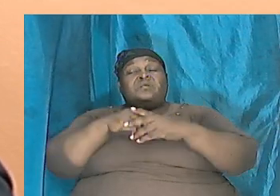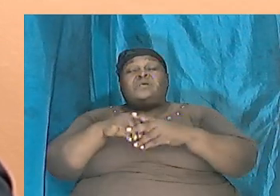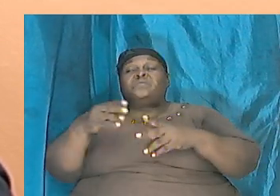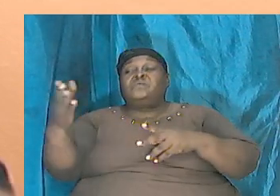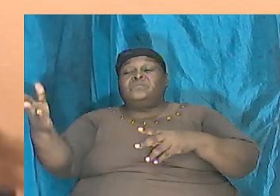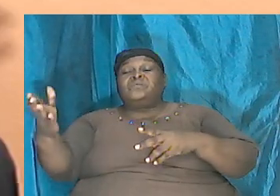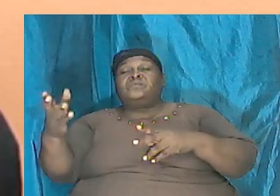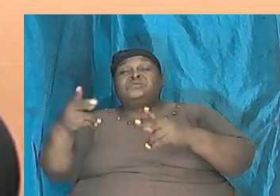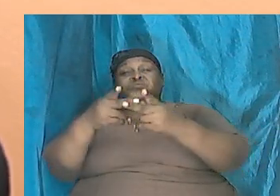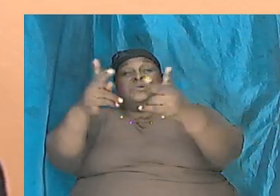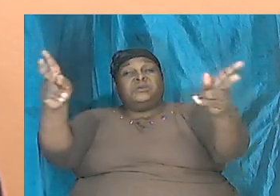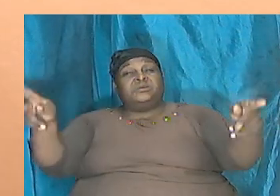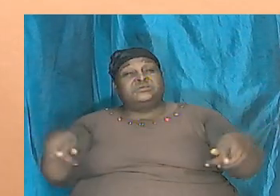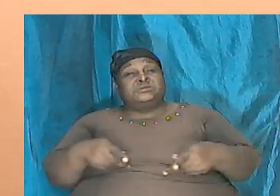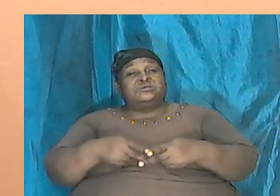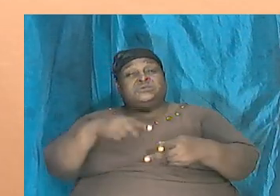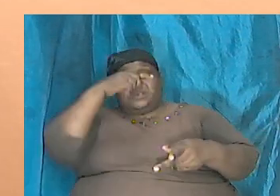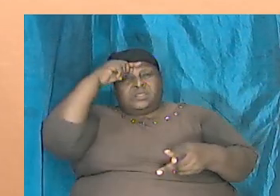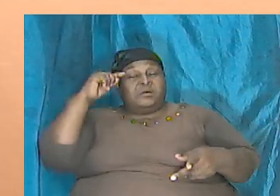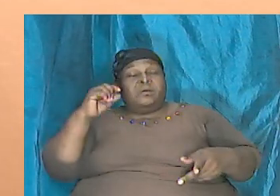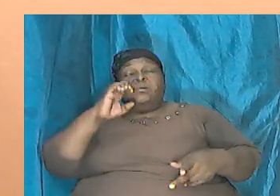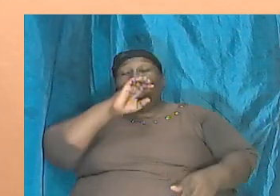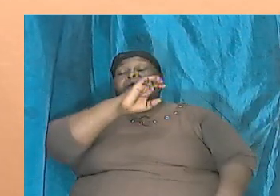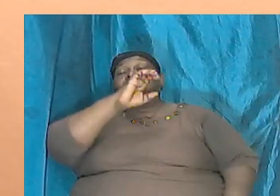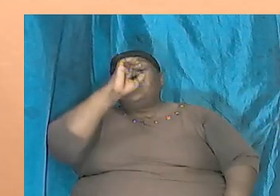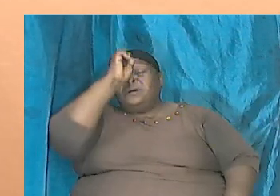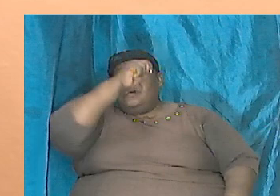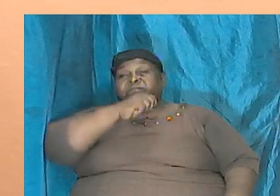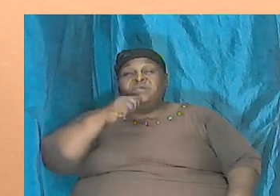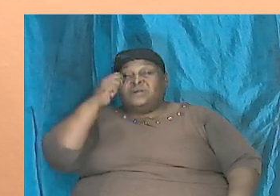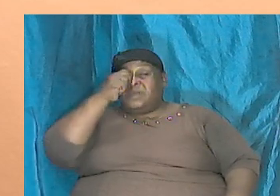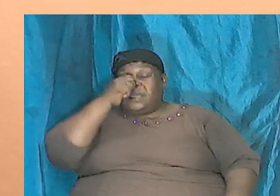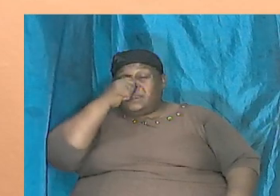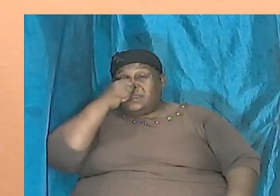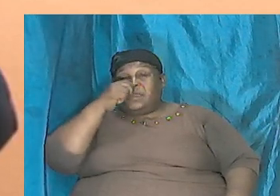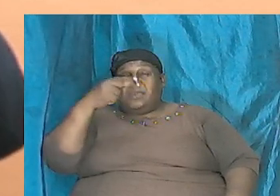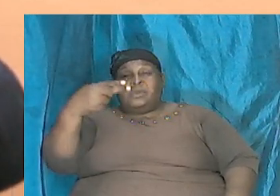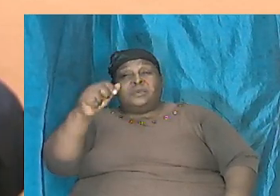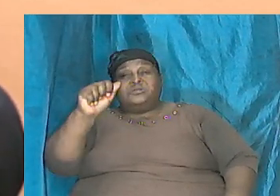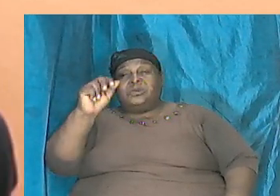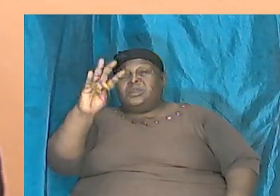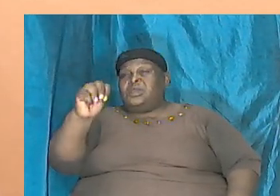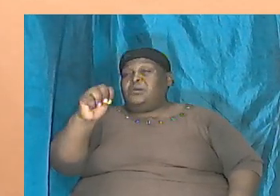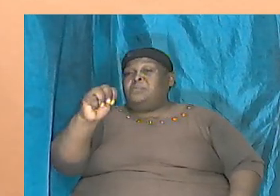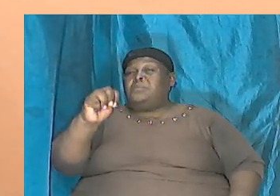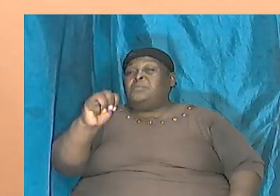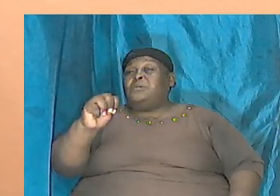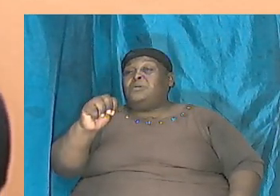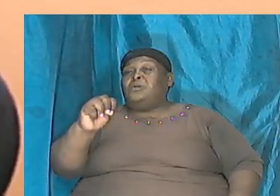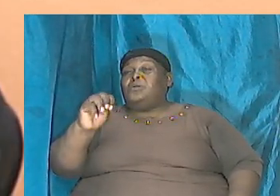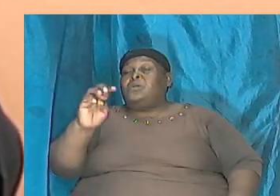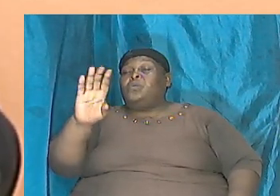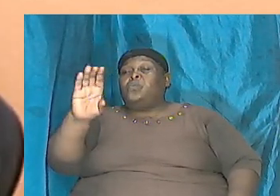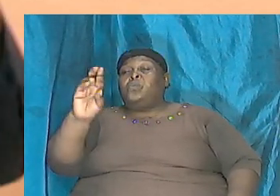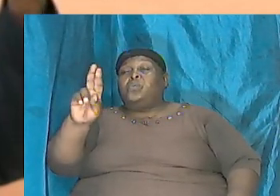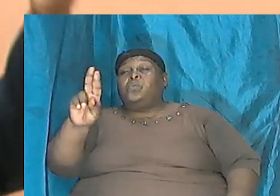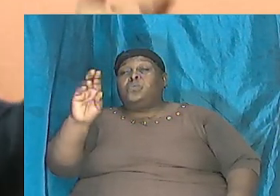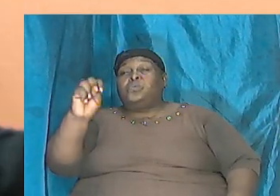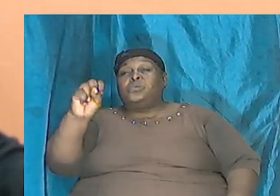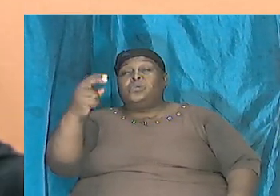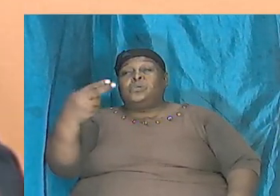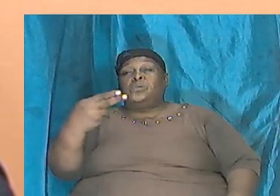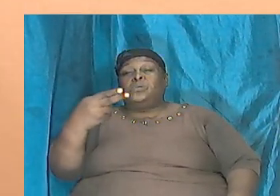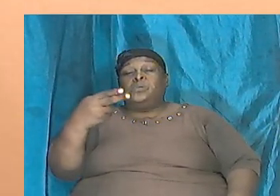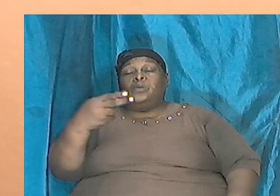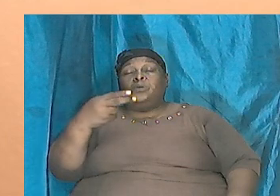those places the black Africans Ham's son Cush was the father of the